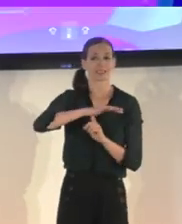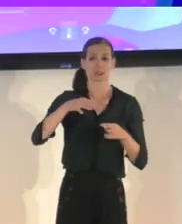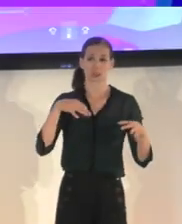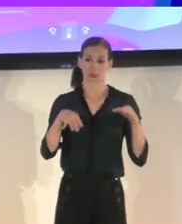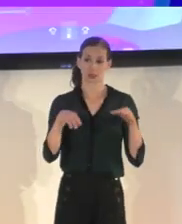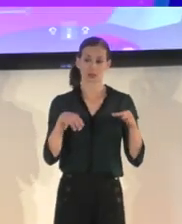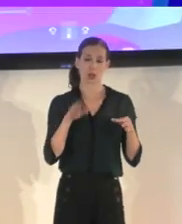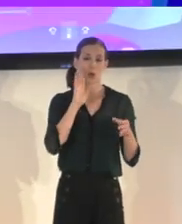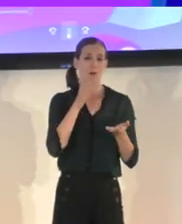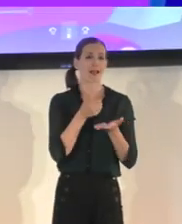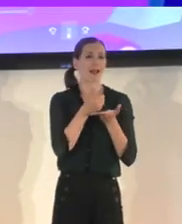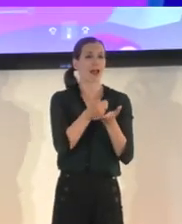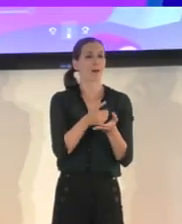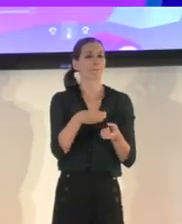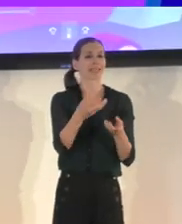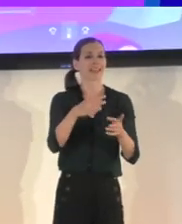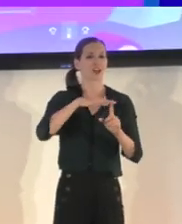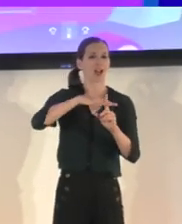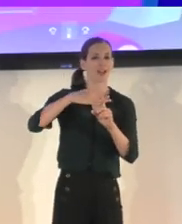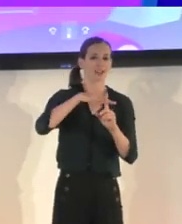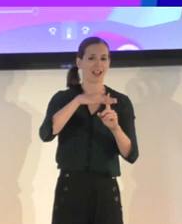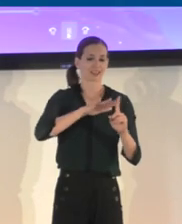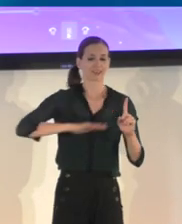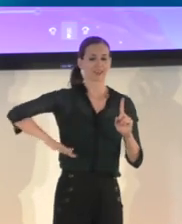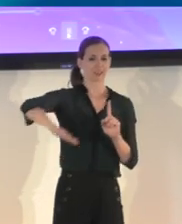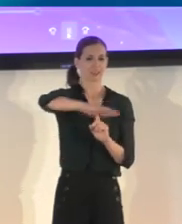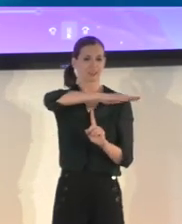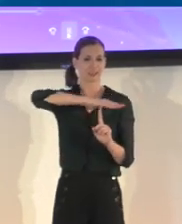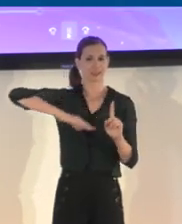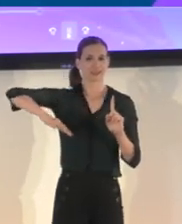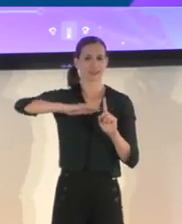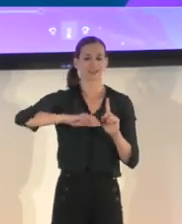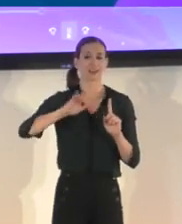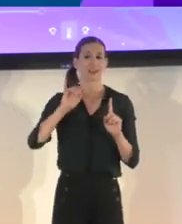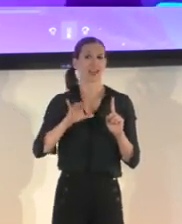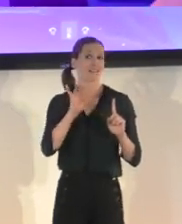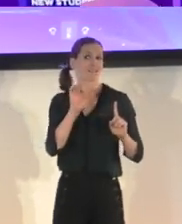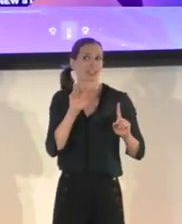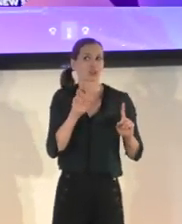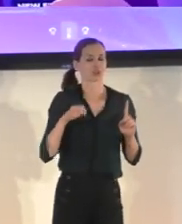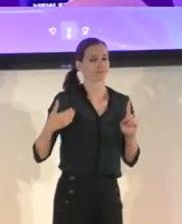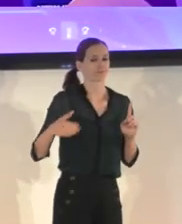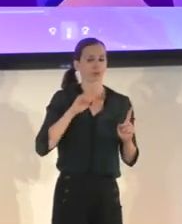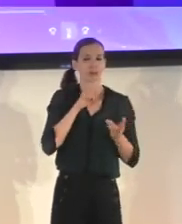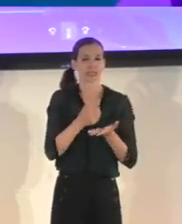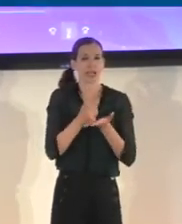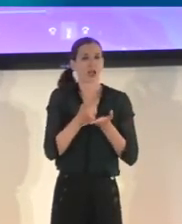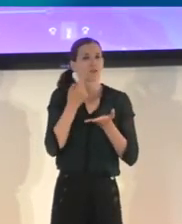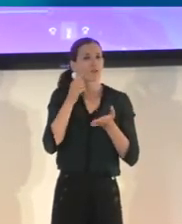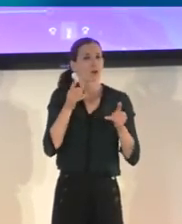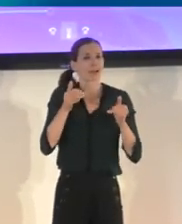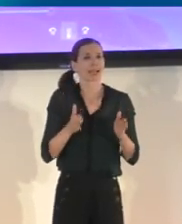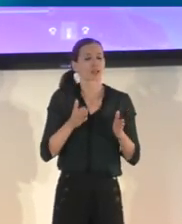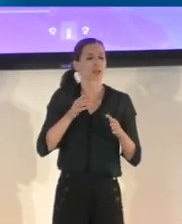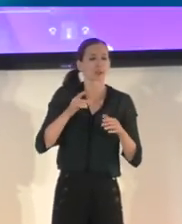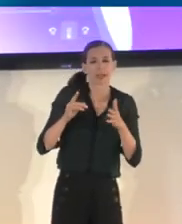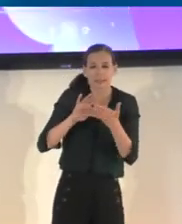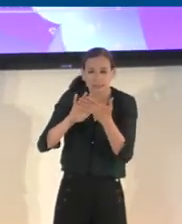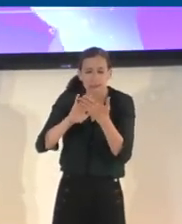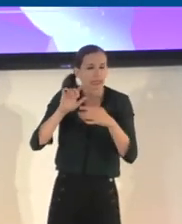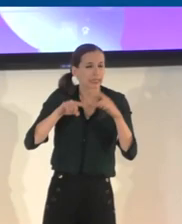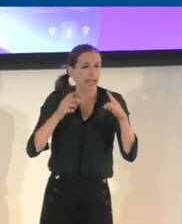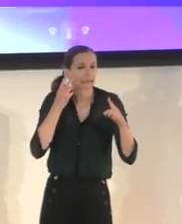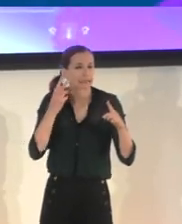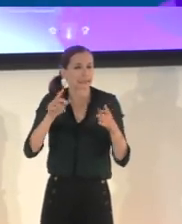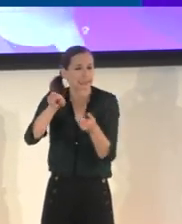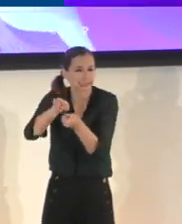helpful for players who may not be able to see certain details or who may need additional information to fully engage with the game world. You are in the registration